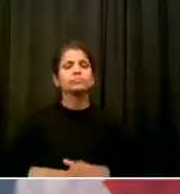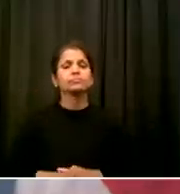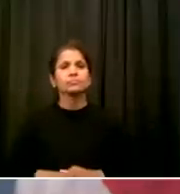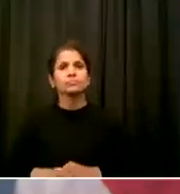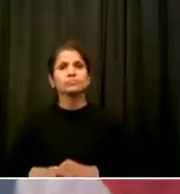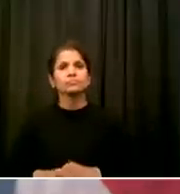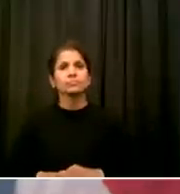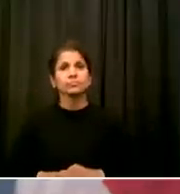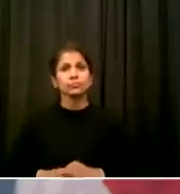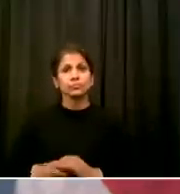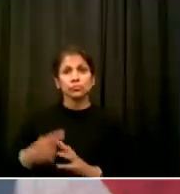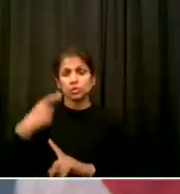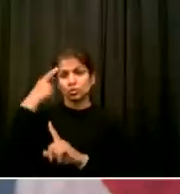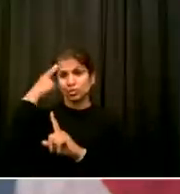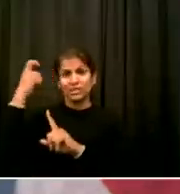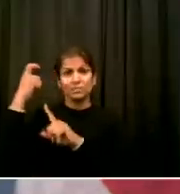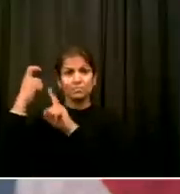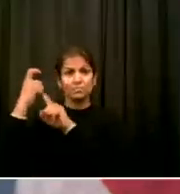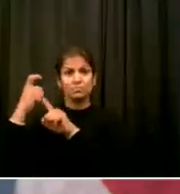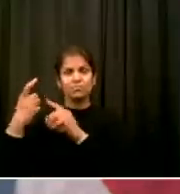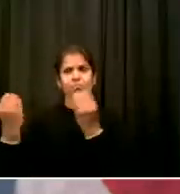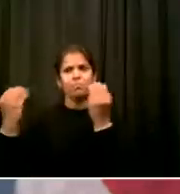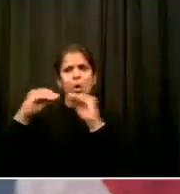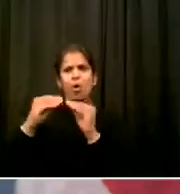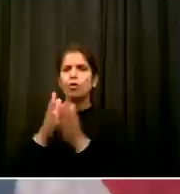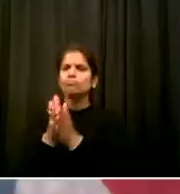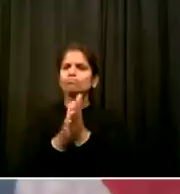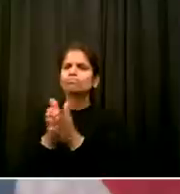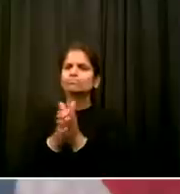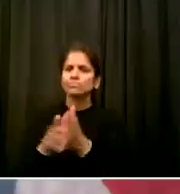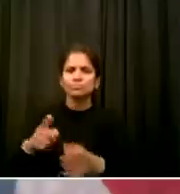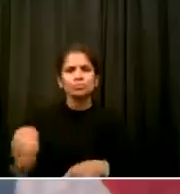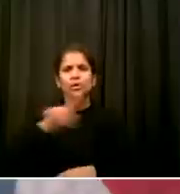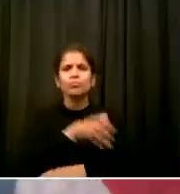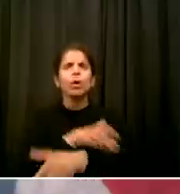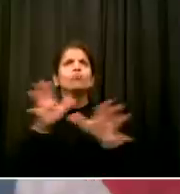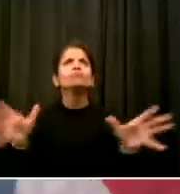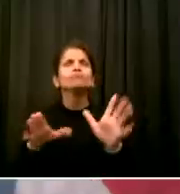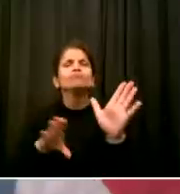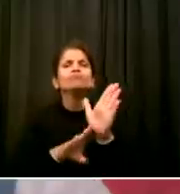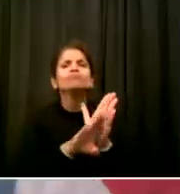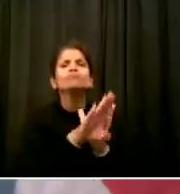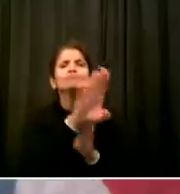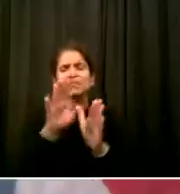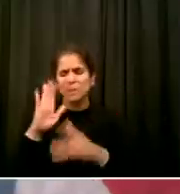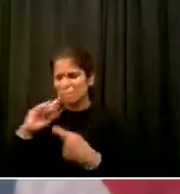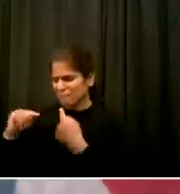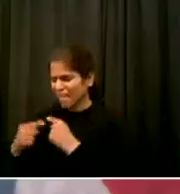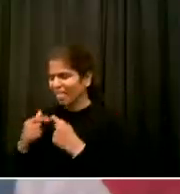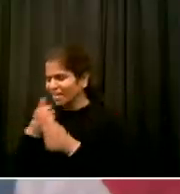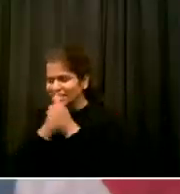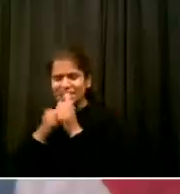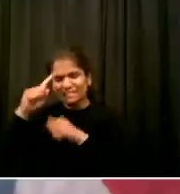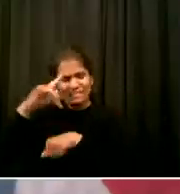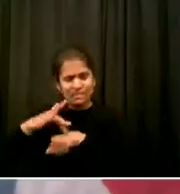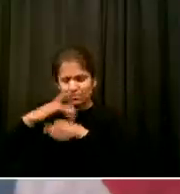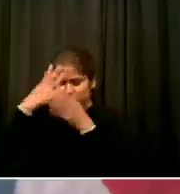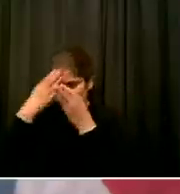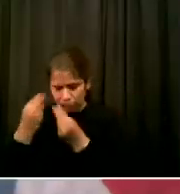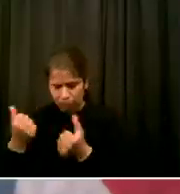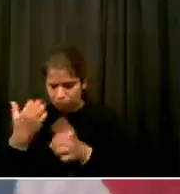Than the pain and the facts that have come before us And hope is the ability to see light